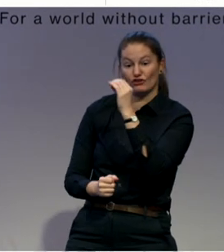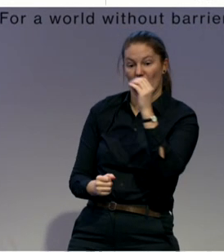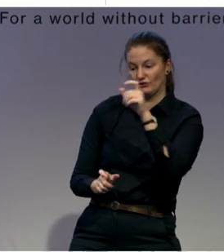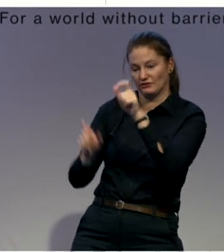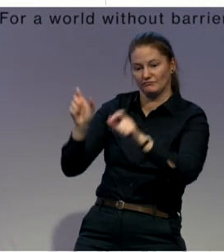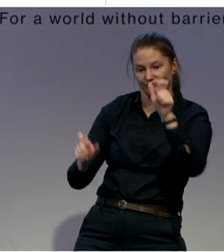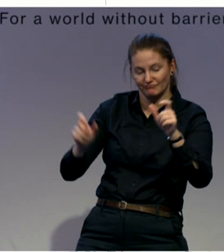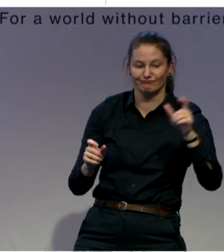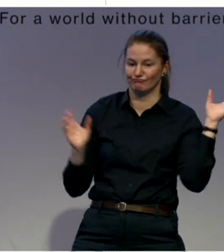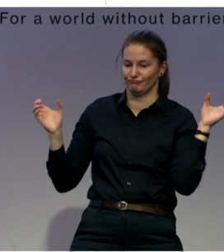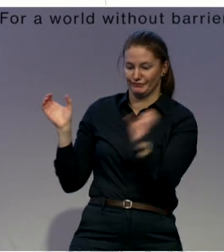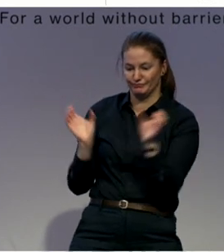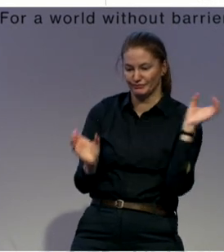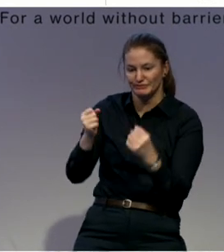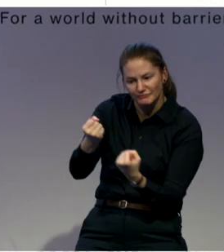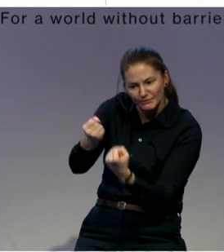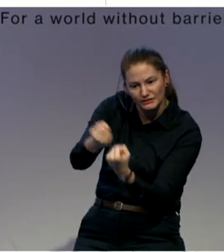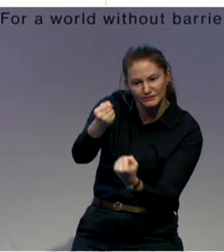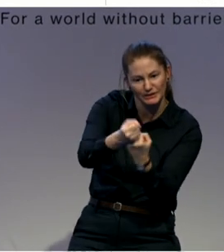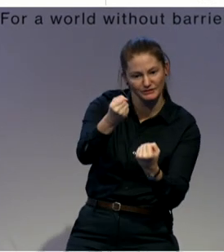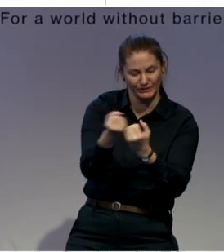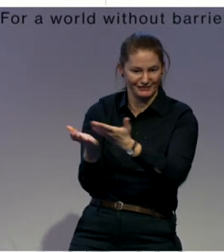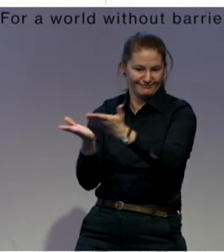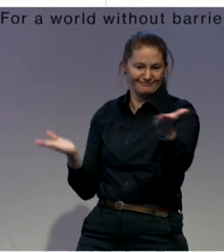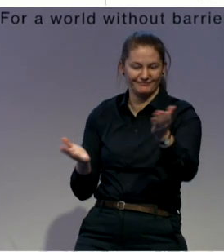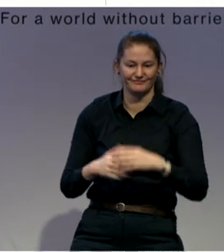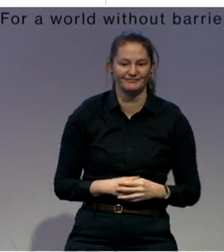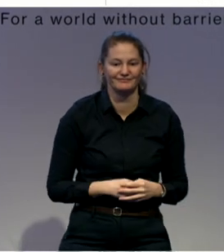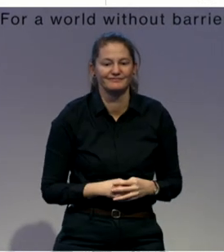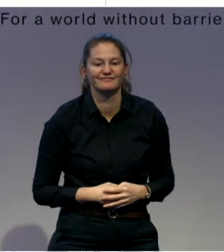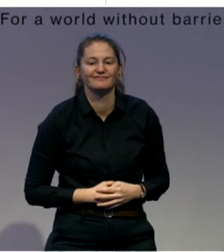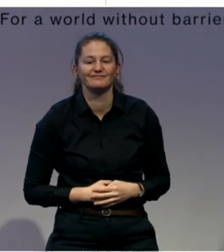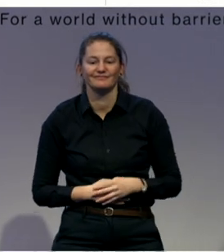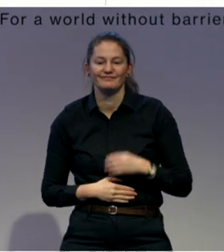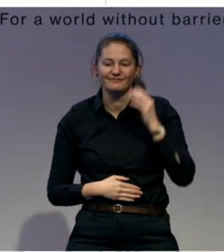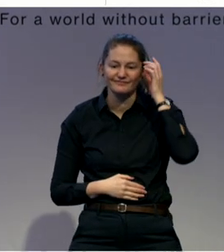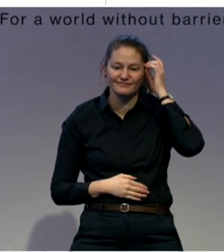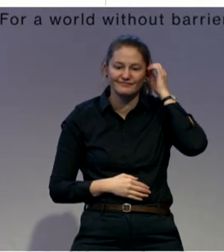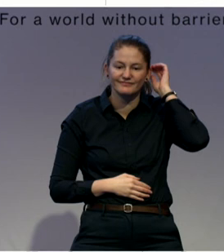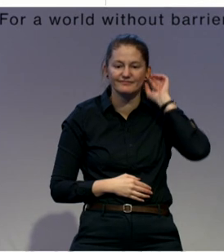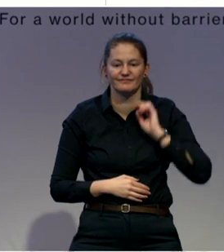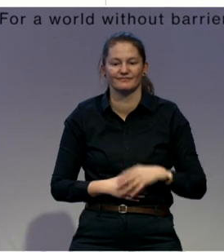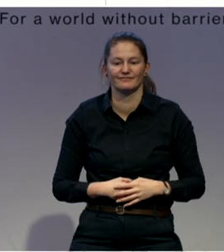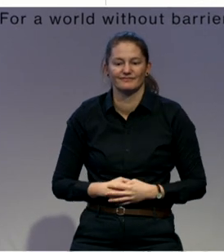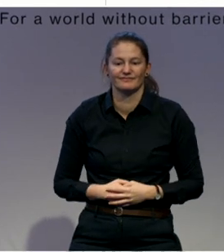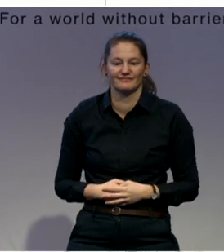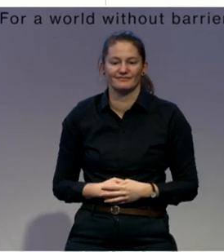also, a very big impact was